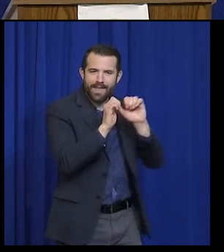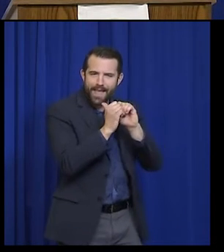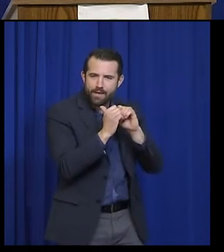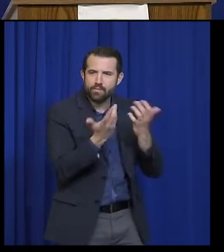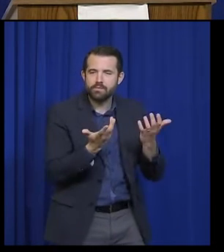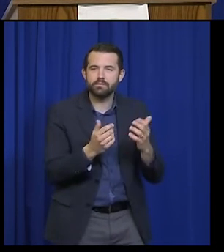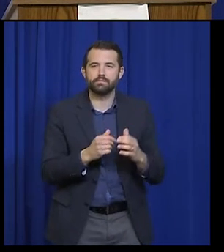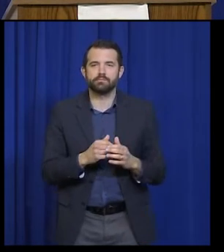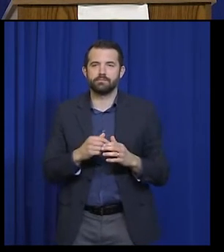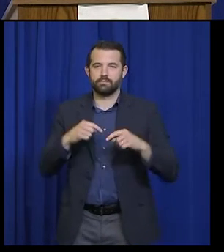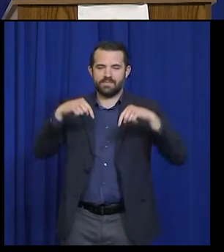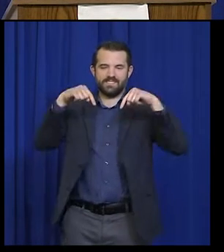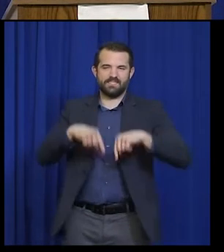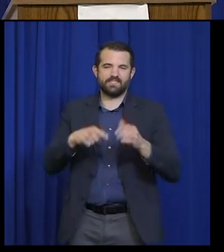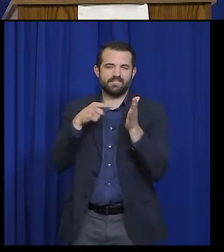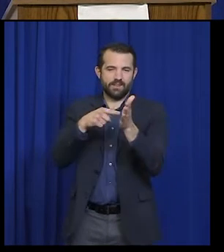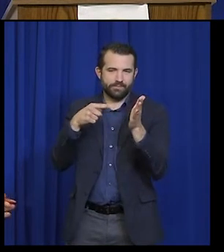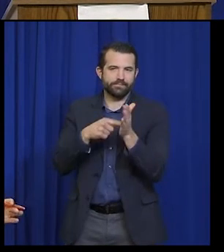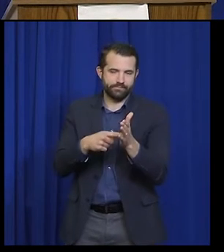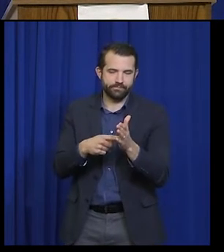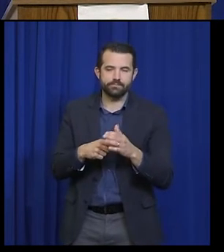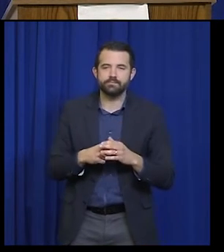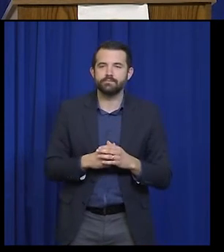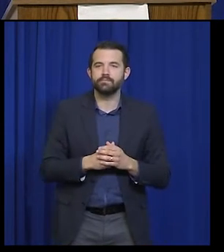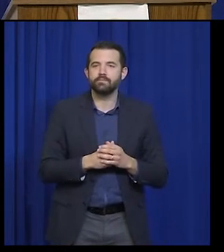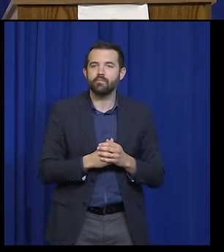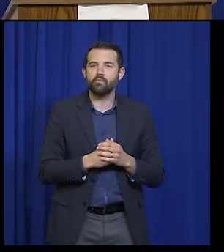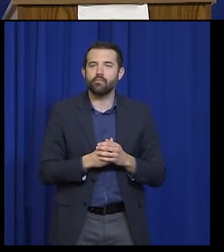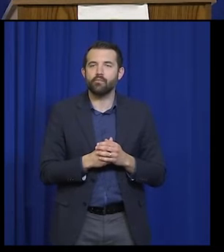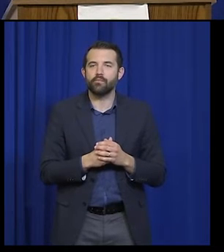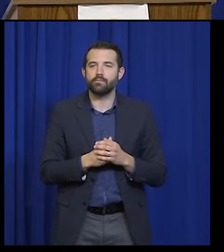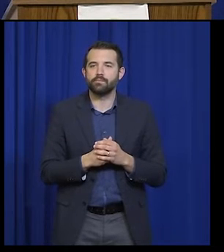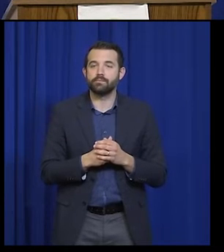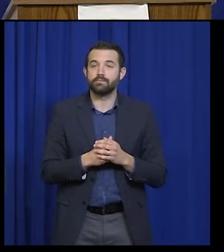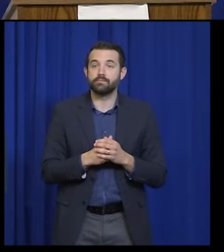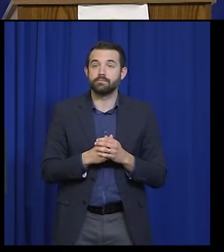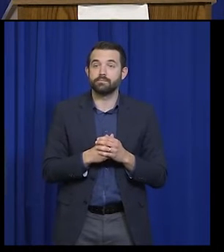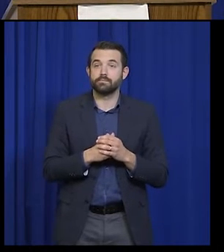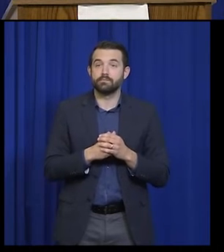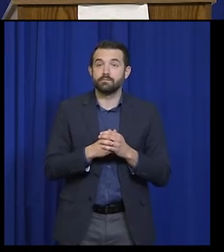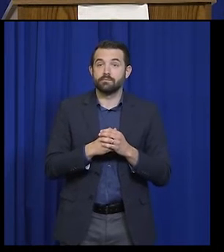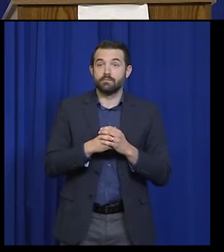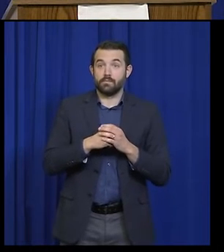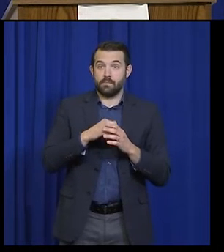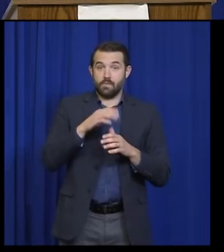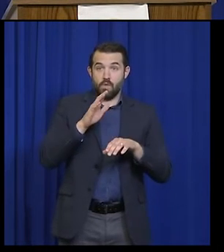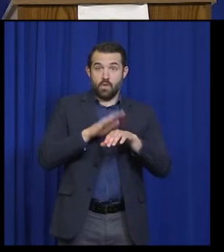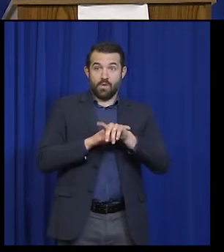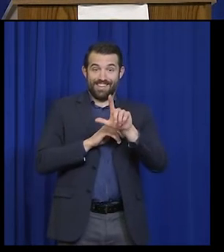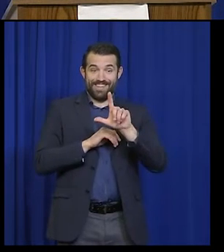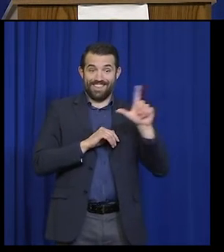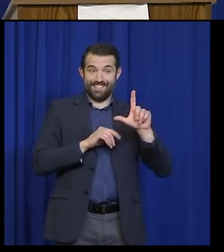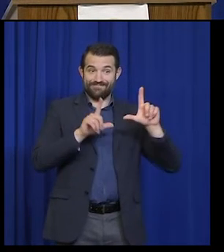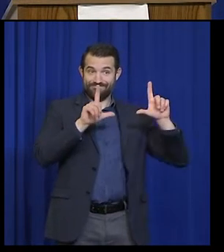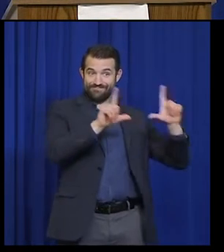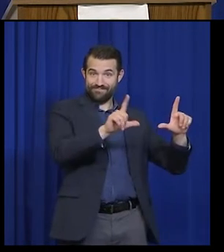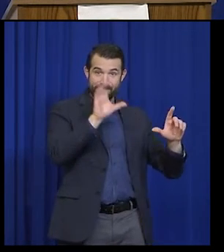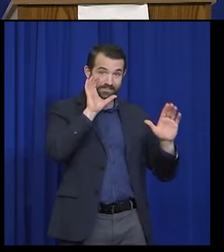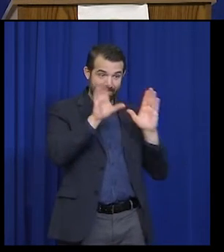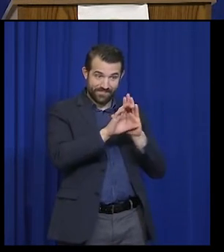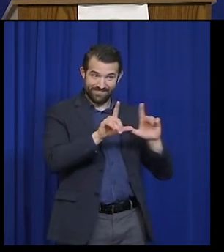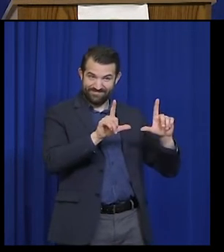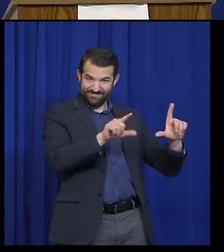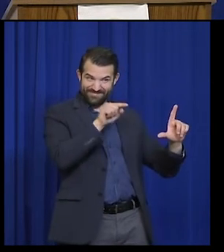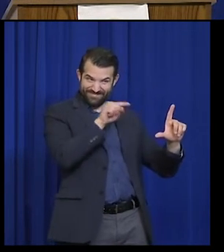allow us to look at symptoms accomplishes that. On the graph at the left, you'll see that one of the things we're tracking is a